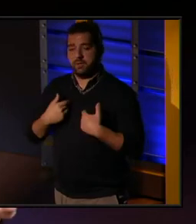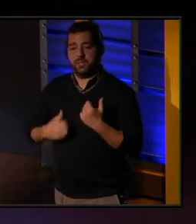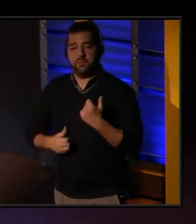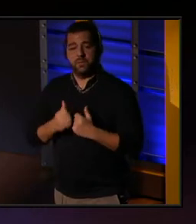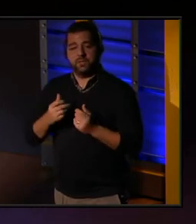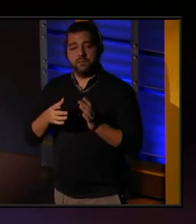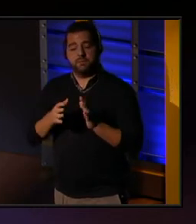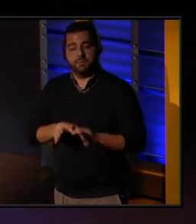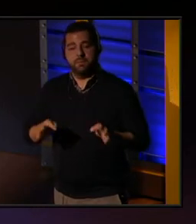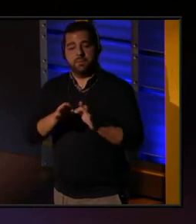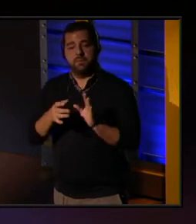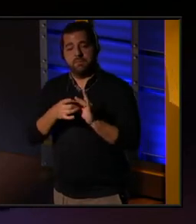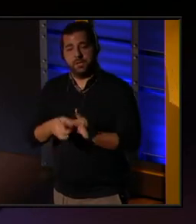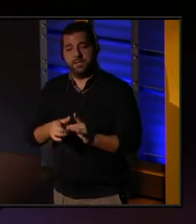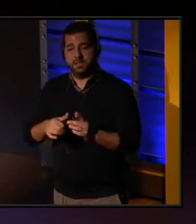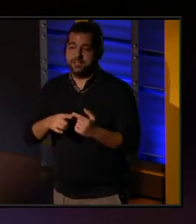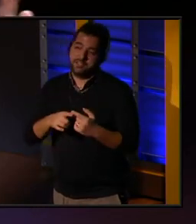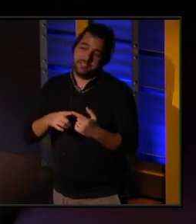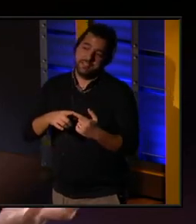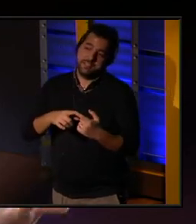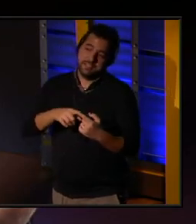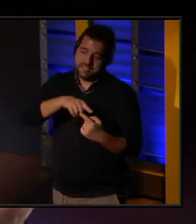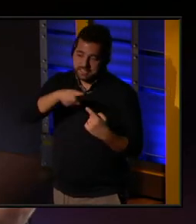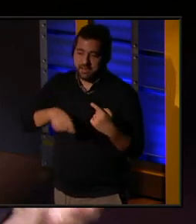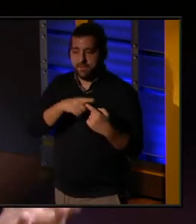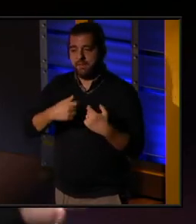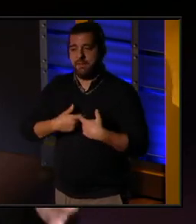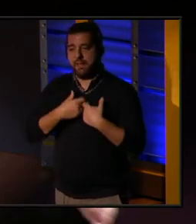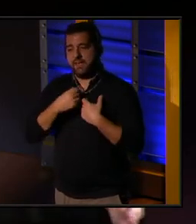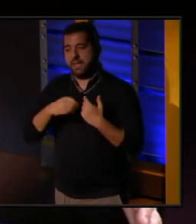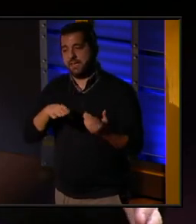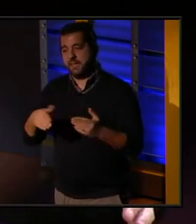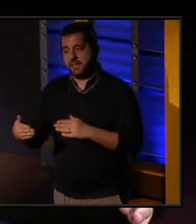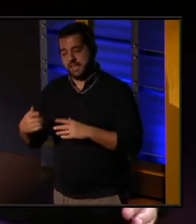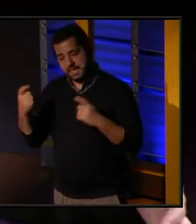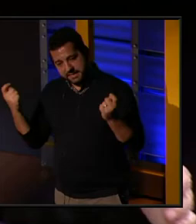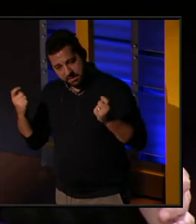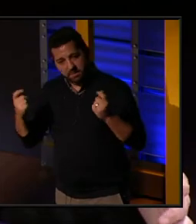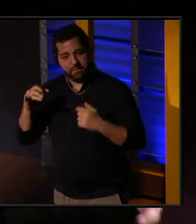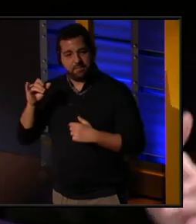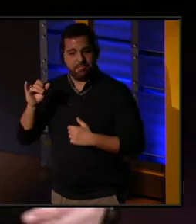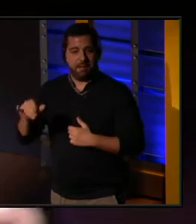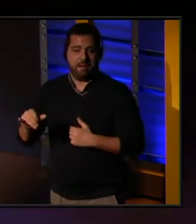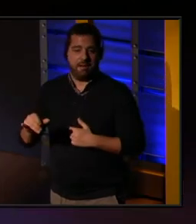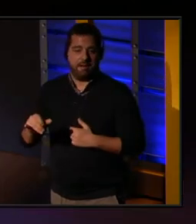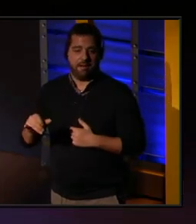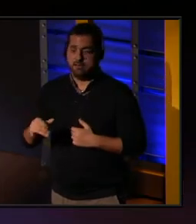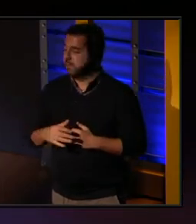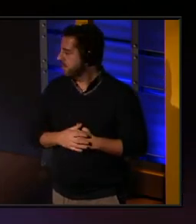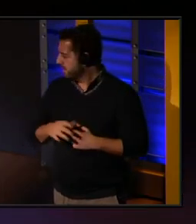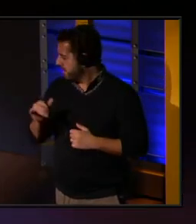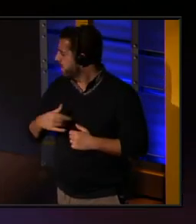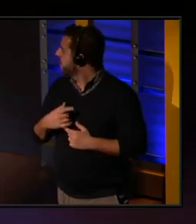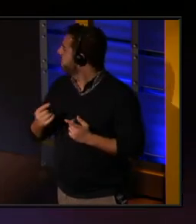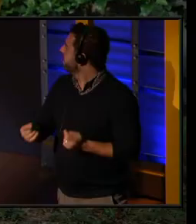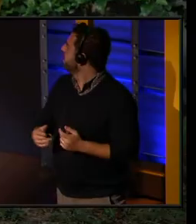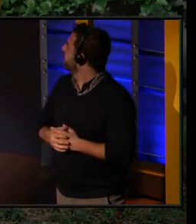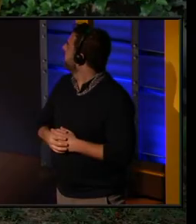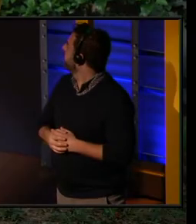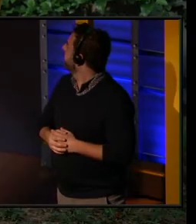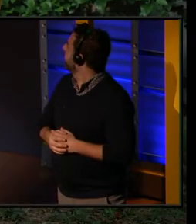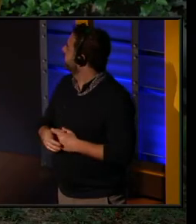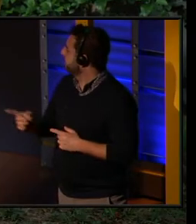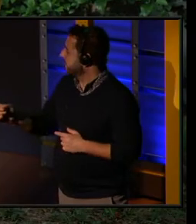that connection to these cycles of life and death. And they celebrated that. So that's what I got to do. It